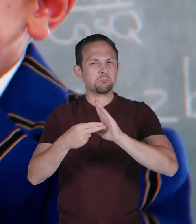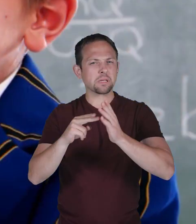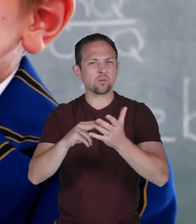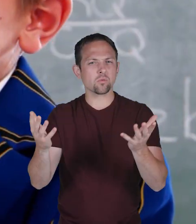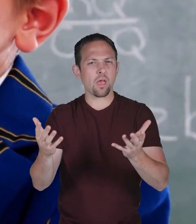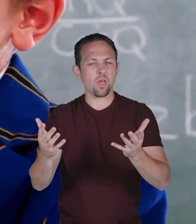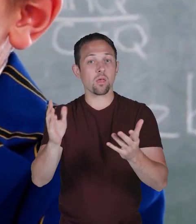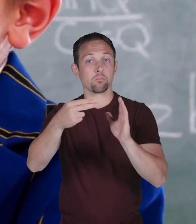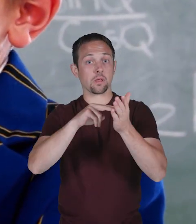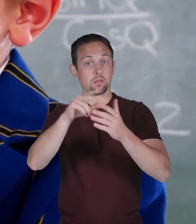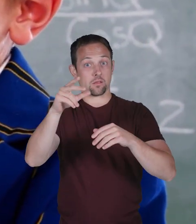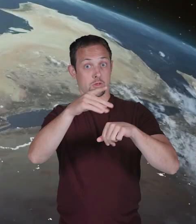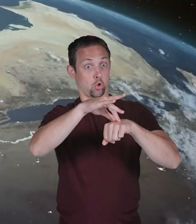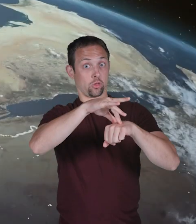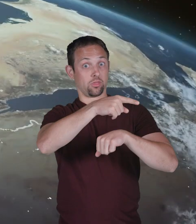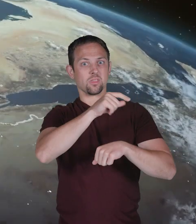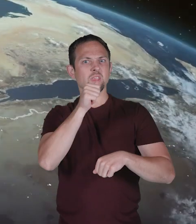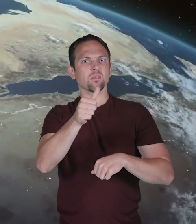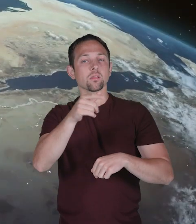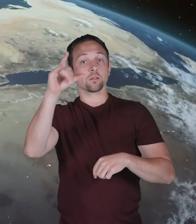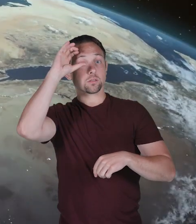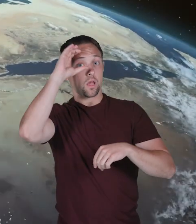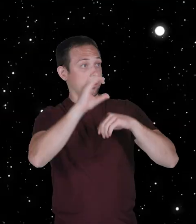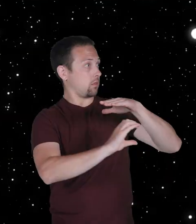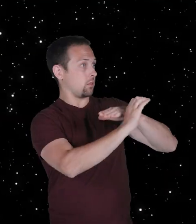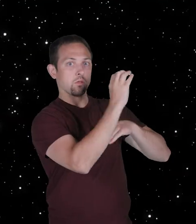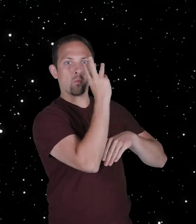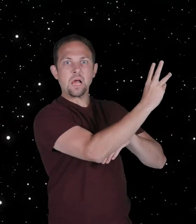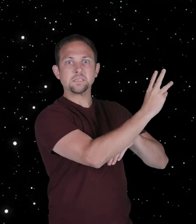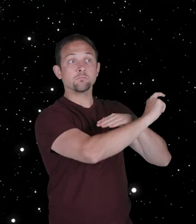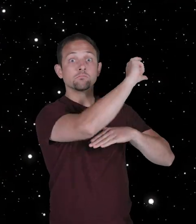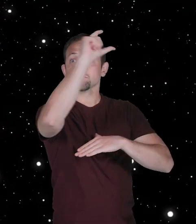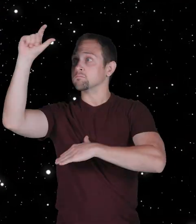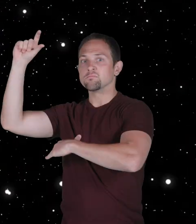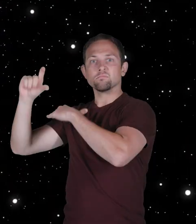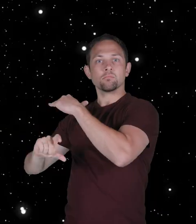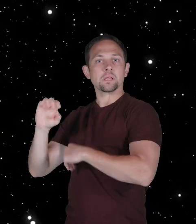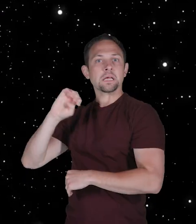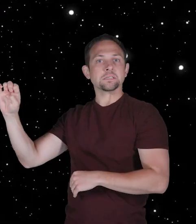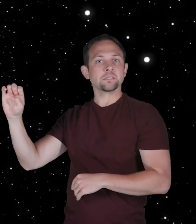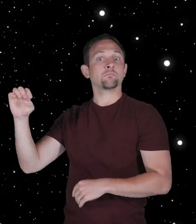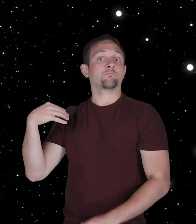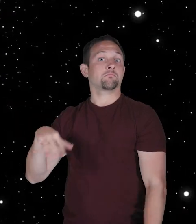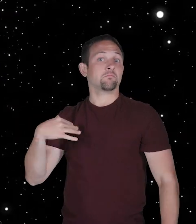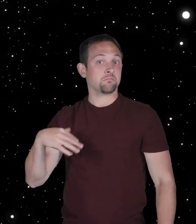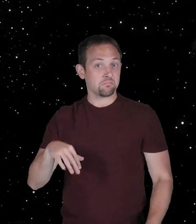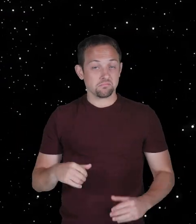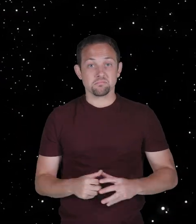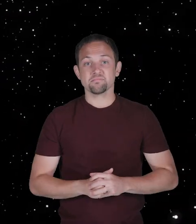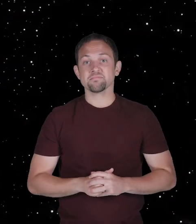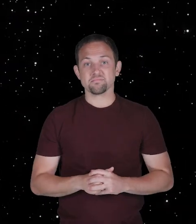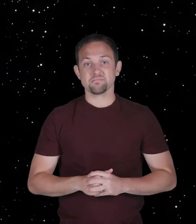What does that mean? Well, unlike Earth, the sun on Venus rises in the west and sets in the